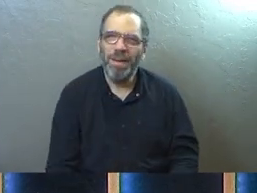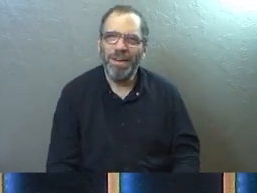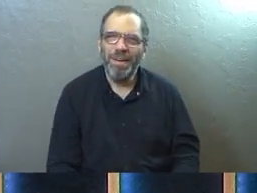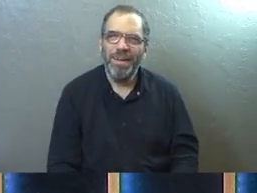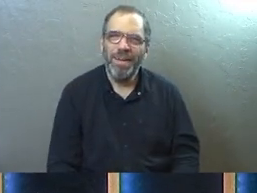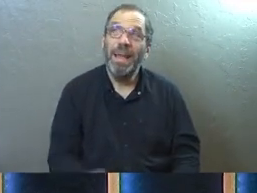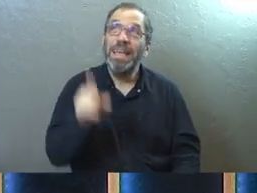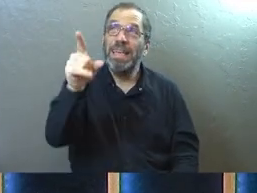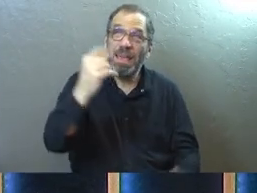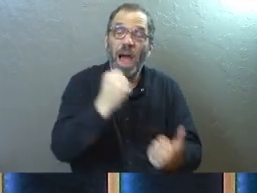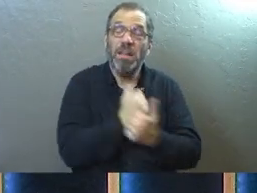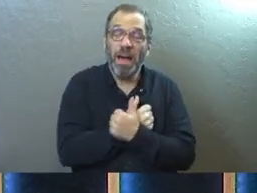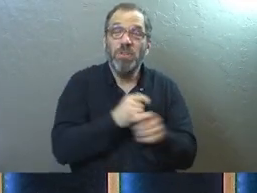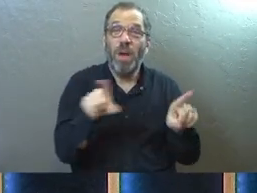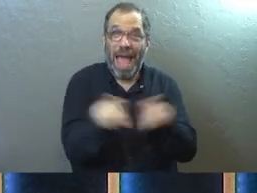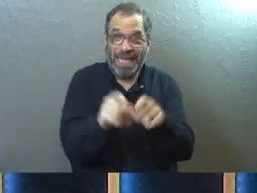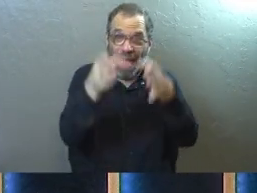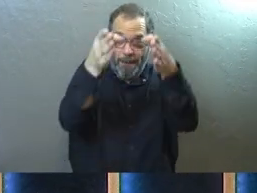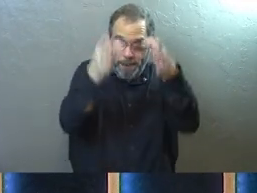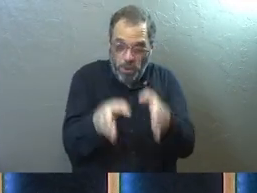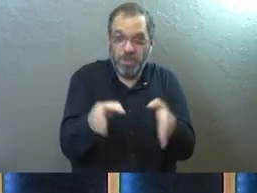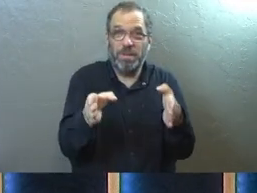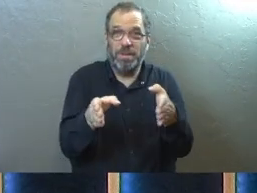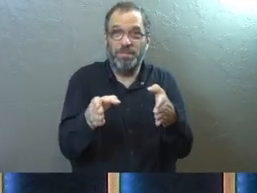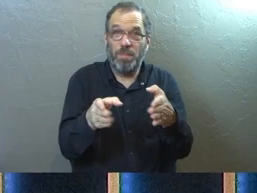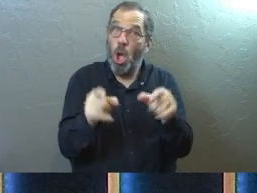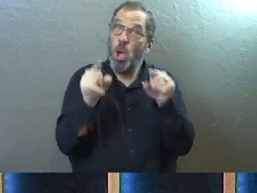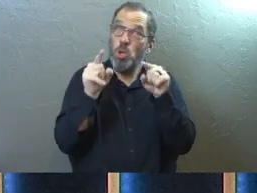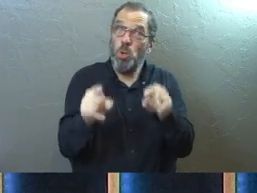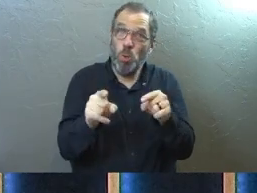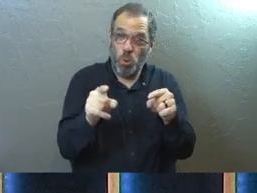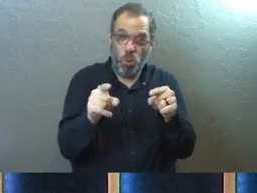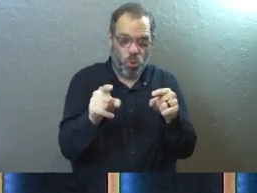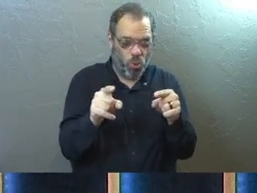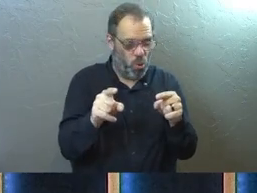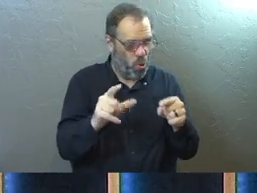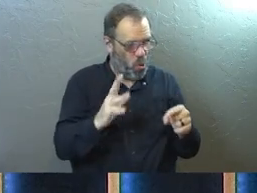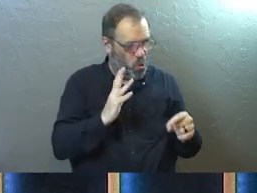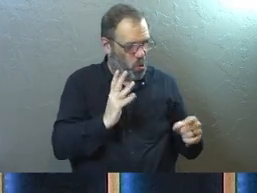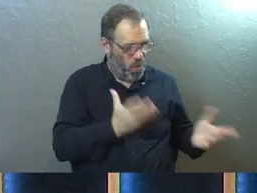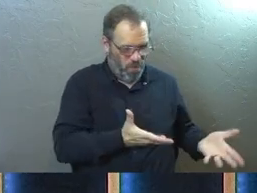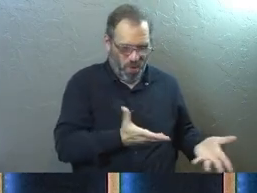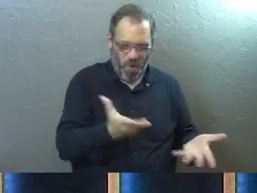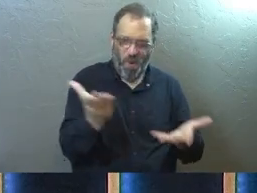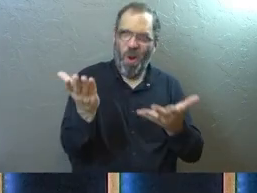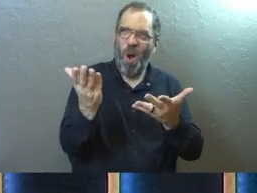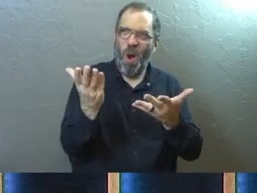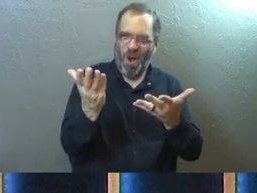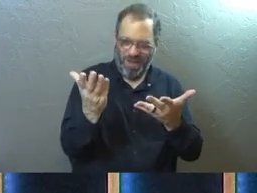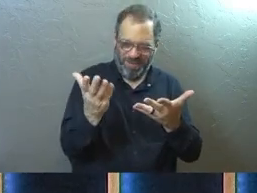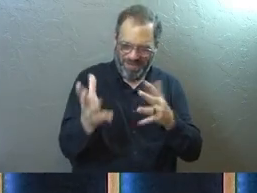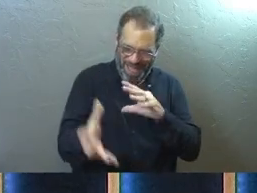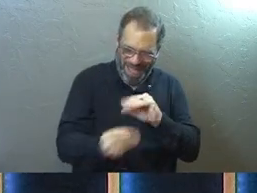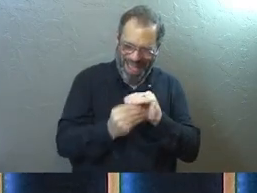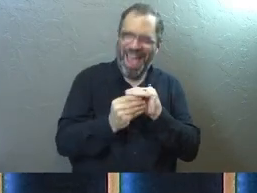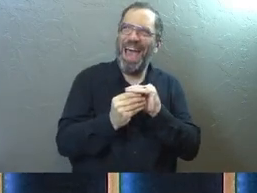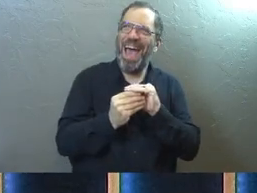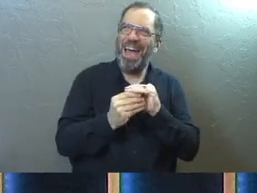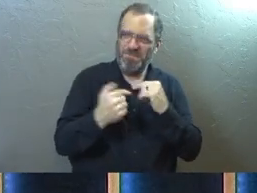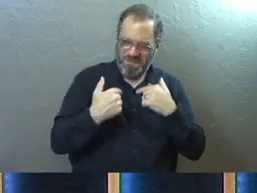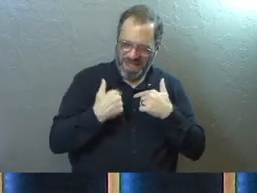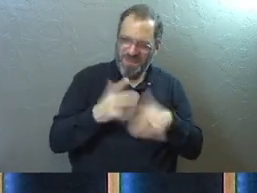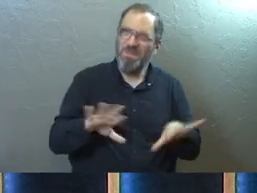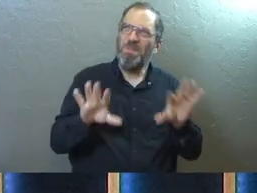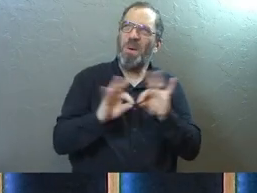that. He loved you as an individual. It's not that you brought something to the equation to add to his team. Does that make